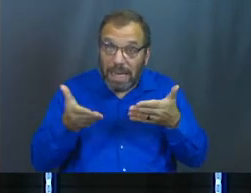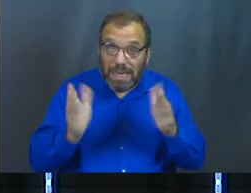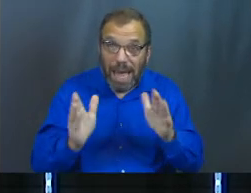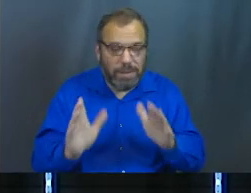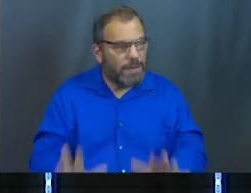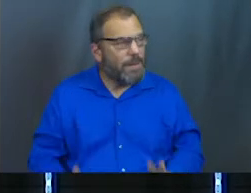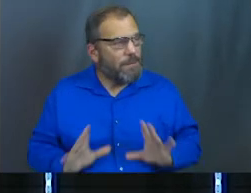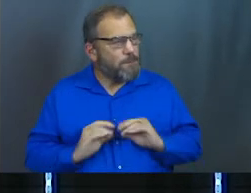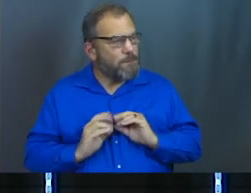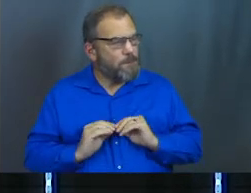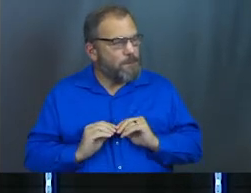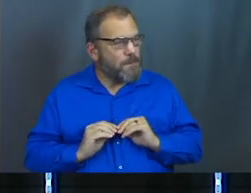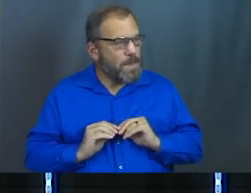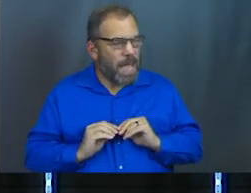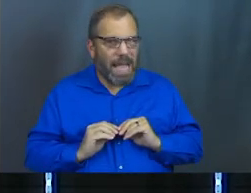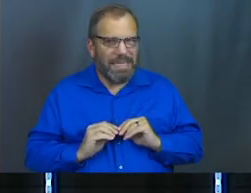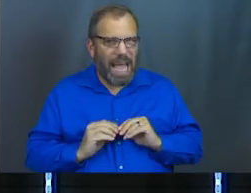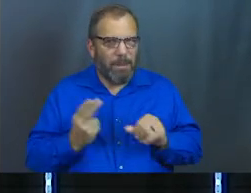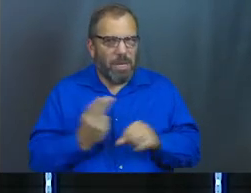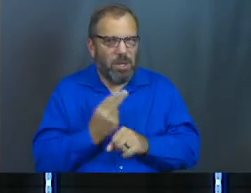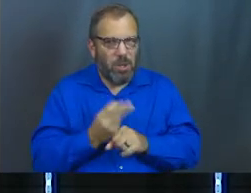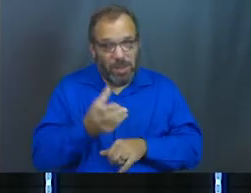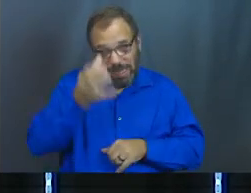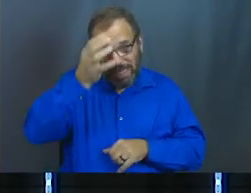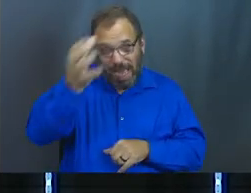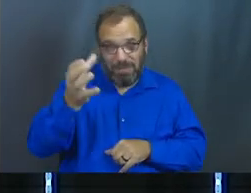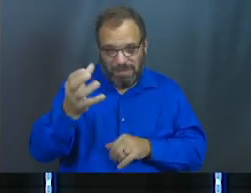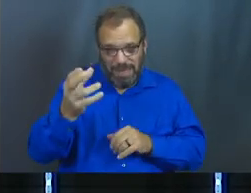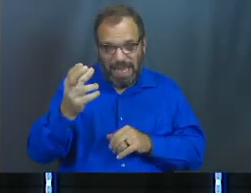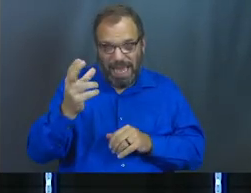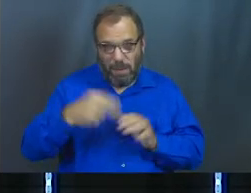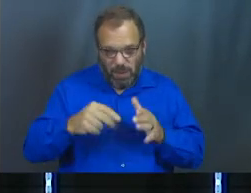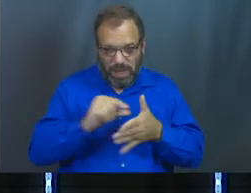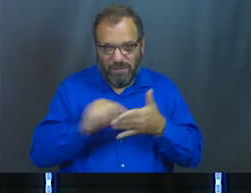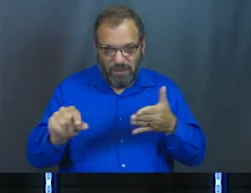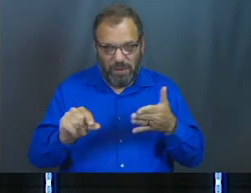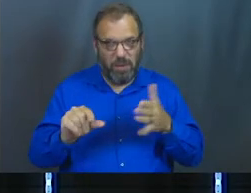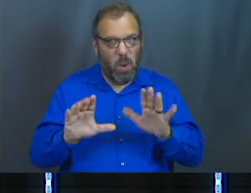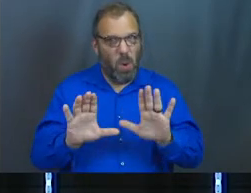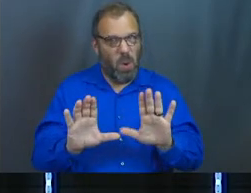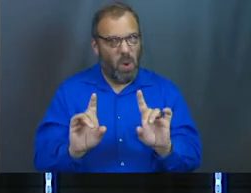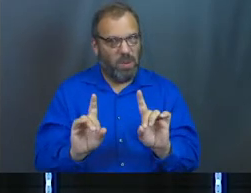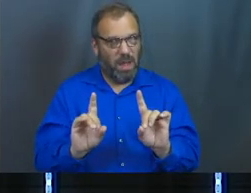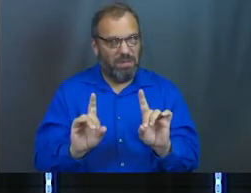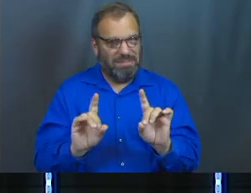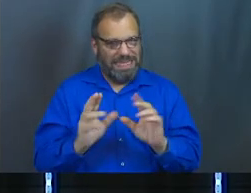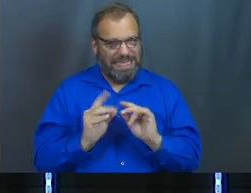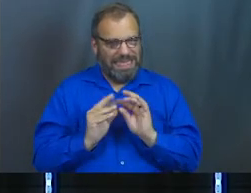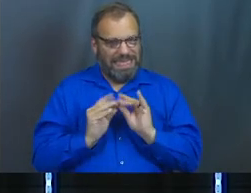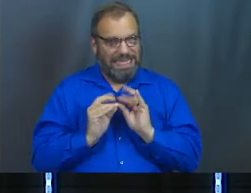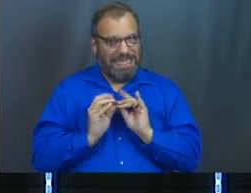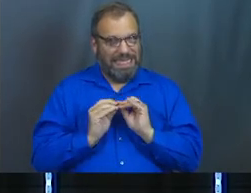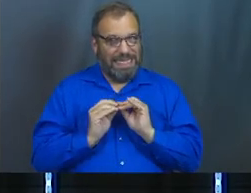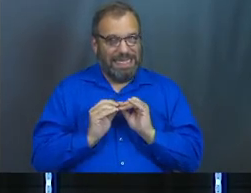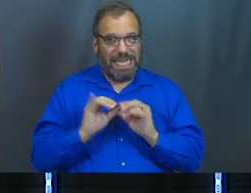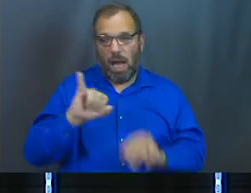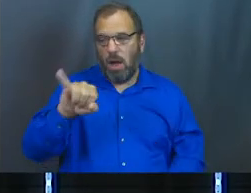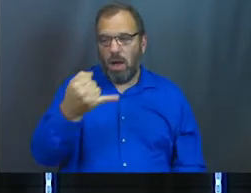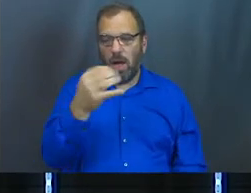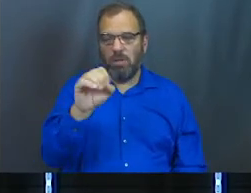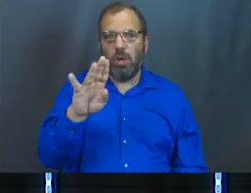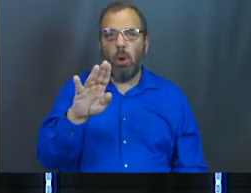And I'm going to take a sticky concept and I'm going to read an even stickier passage of scripture to you about it. This is Job.